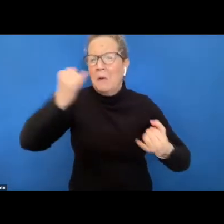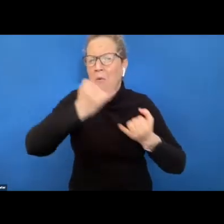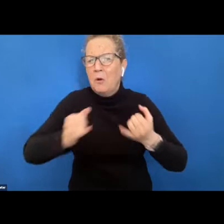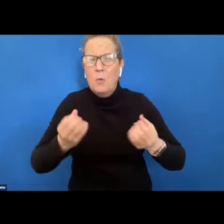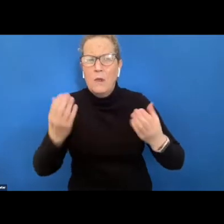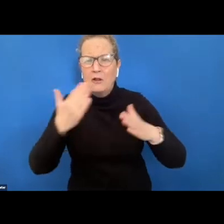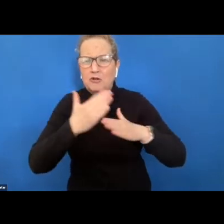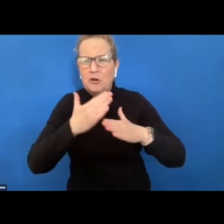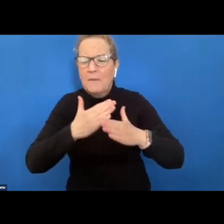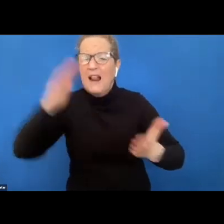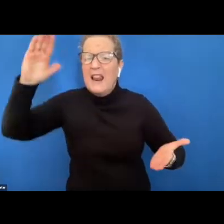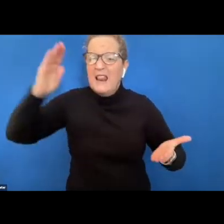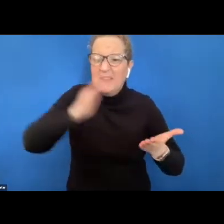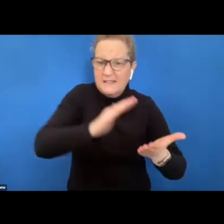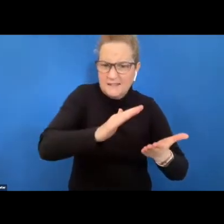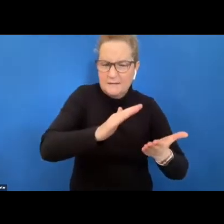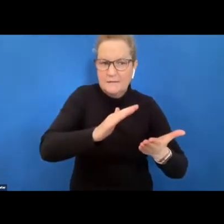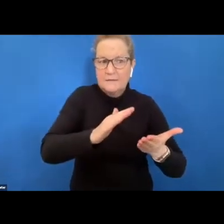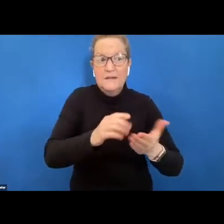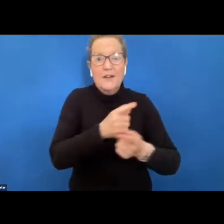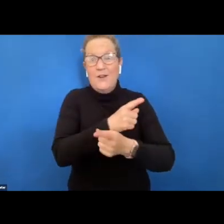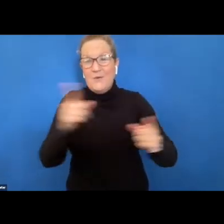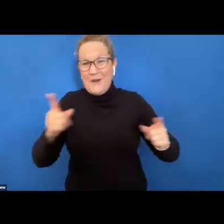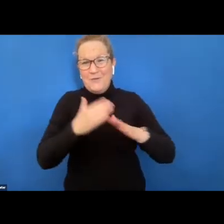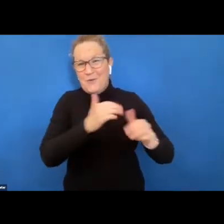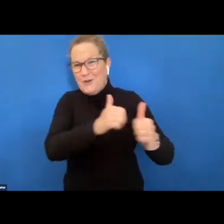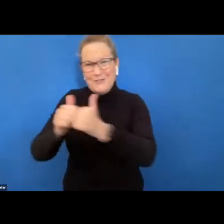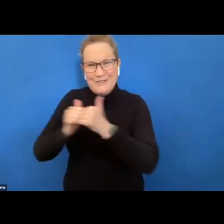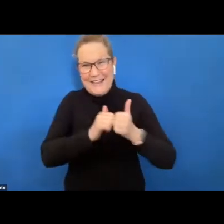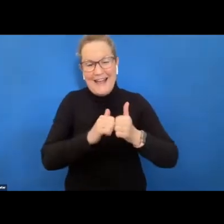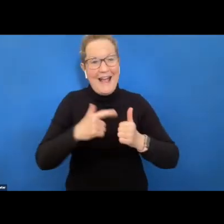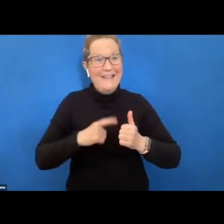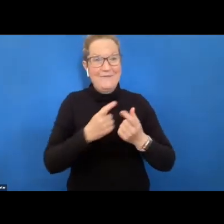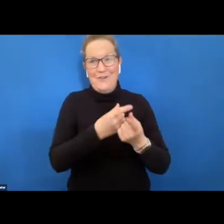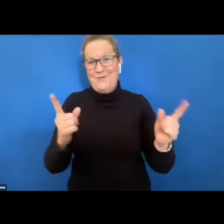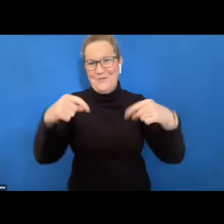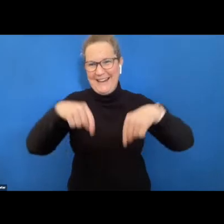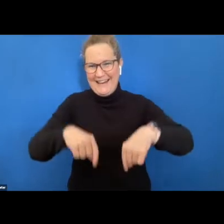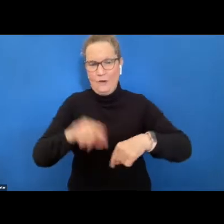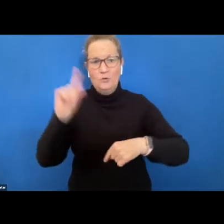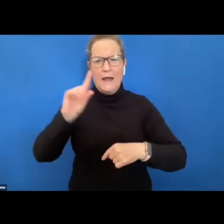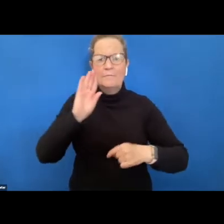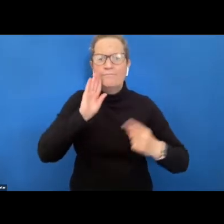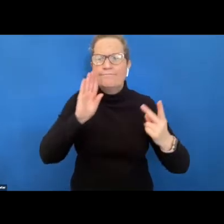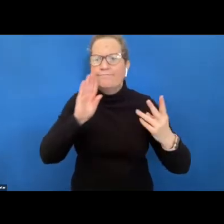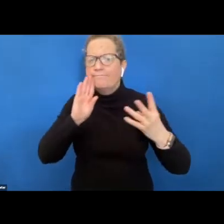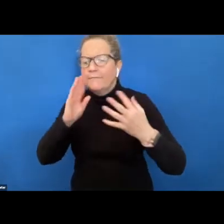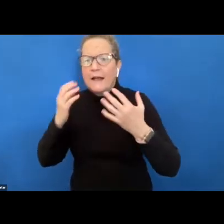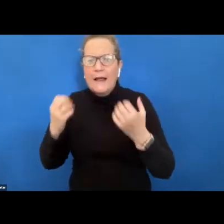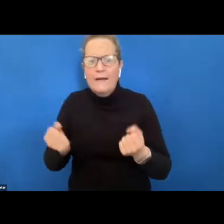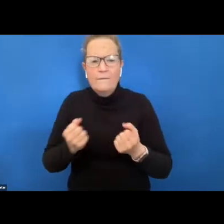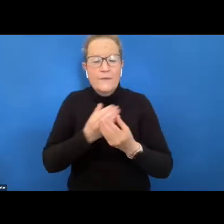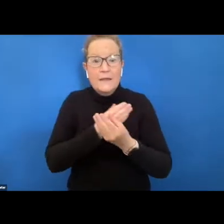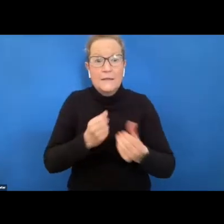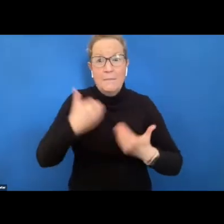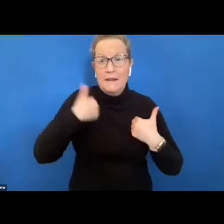work together that's where you come in today we'll be hearing from an amazing group of speakers some of whom will speak from their